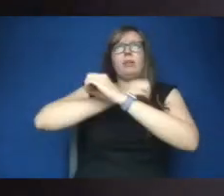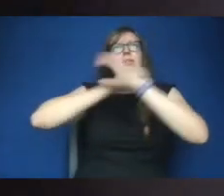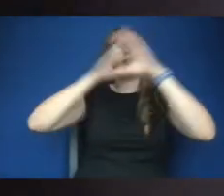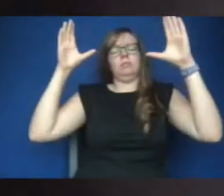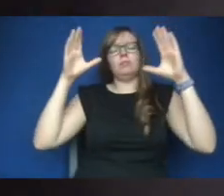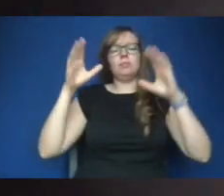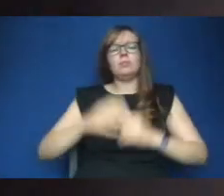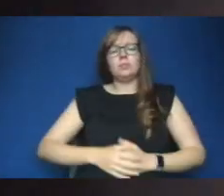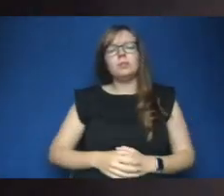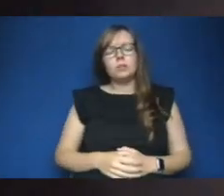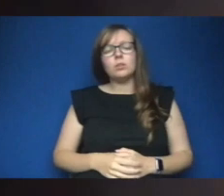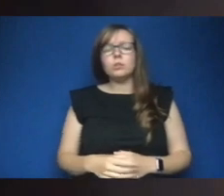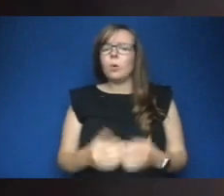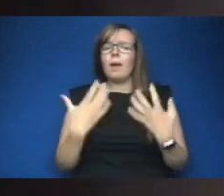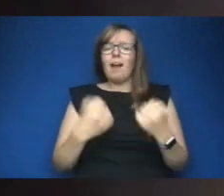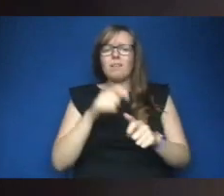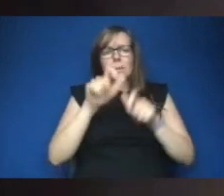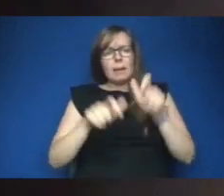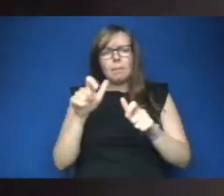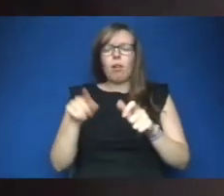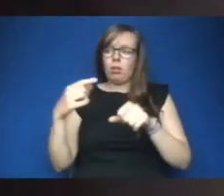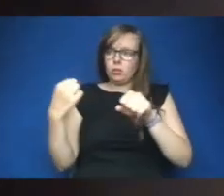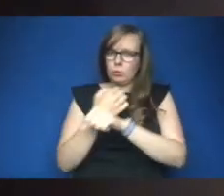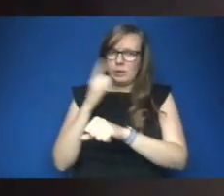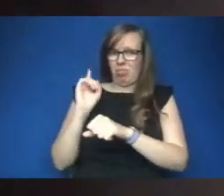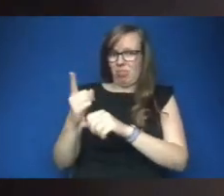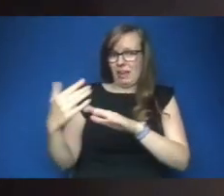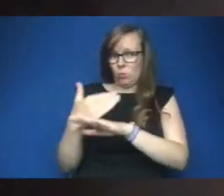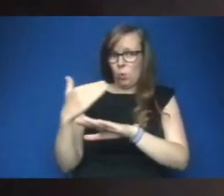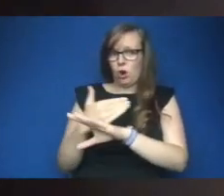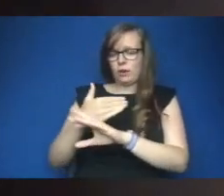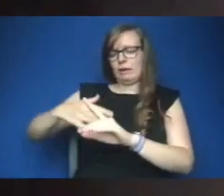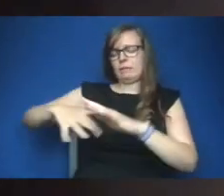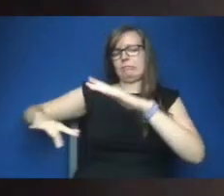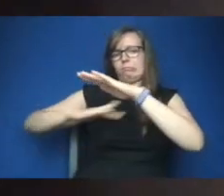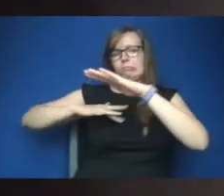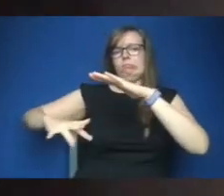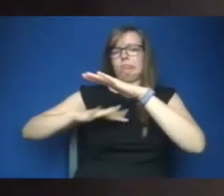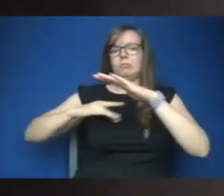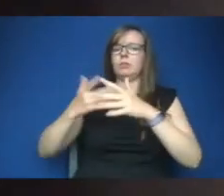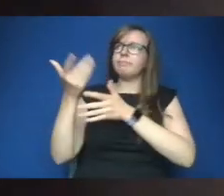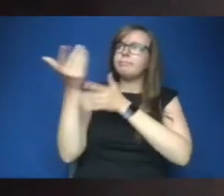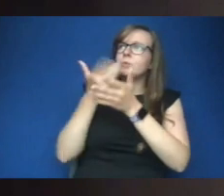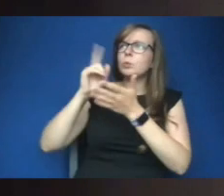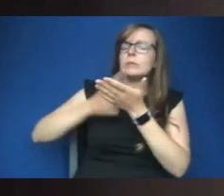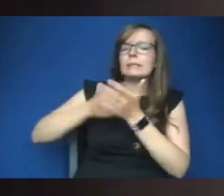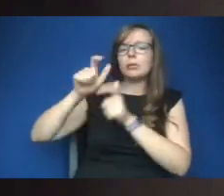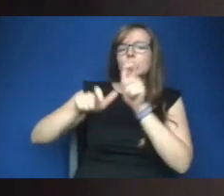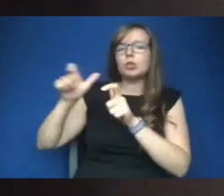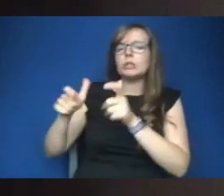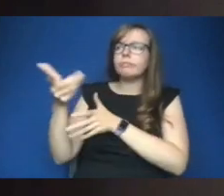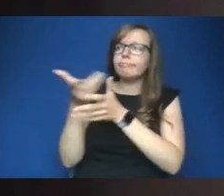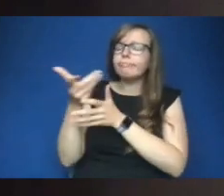and so we'll be having people who are kind of doing that work and behind the scenes chatting to decision makers and